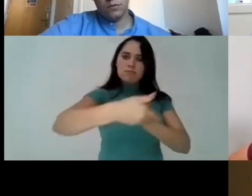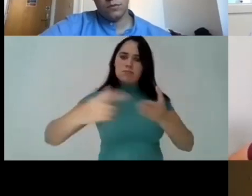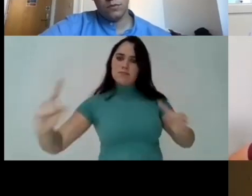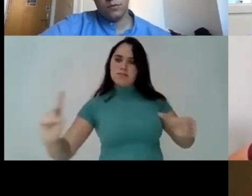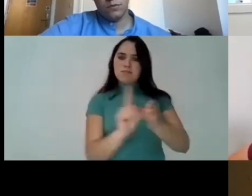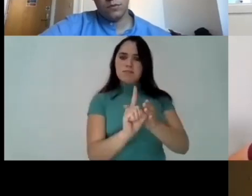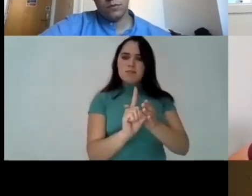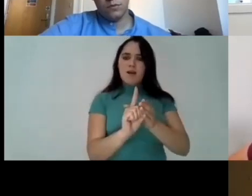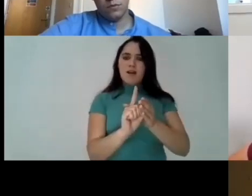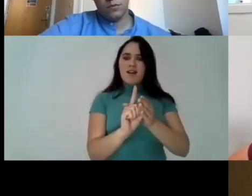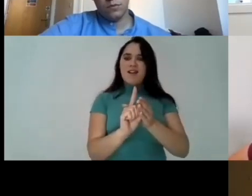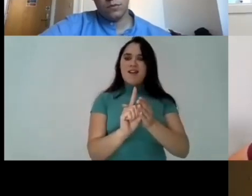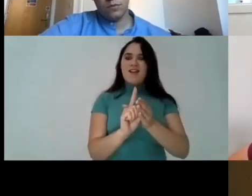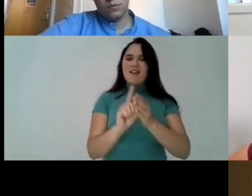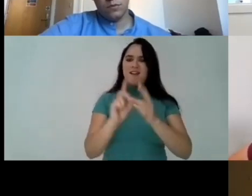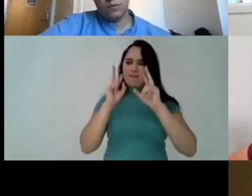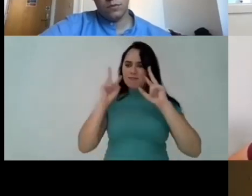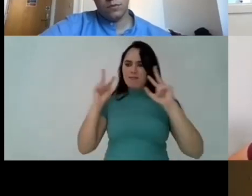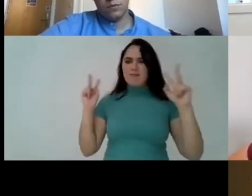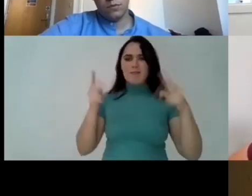to be recognized